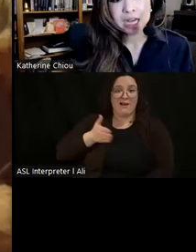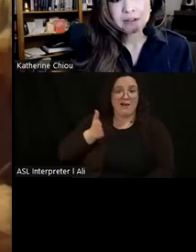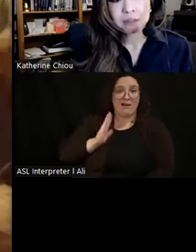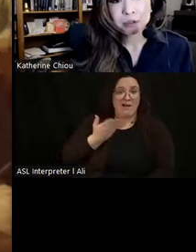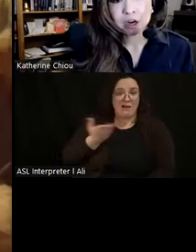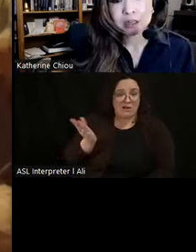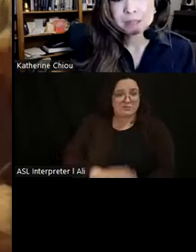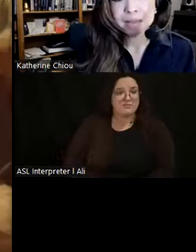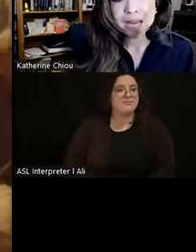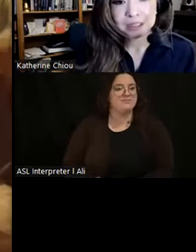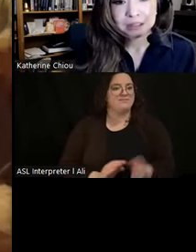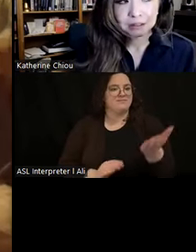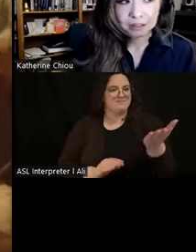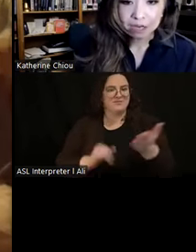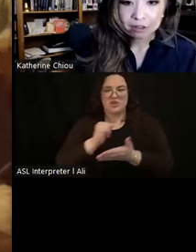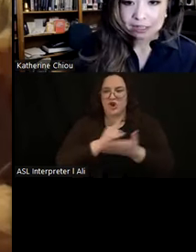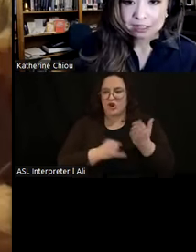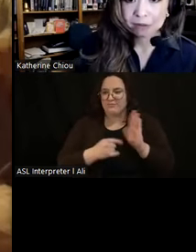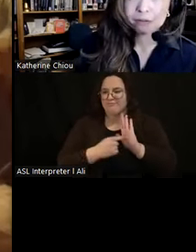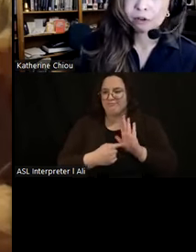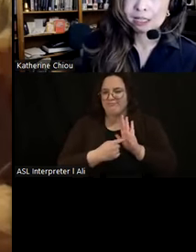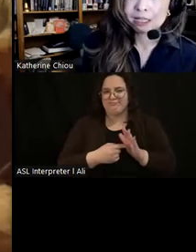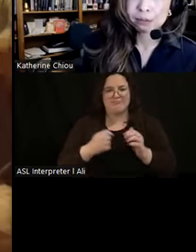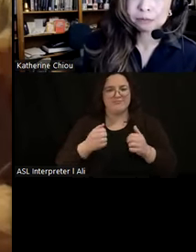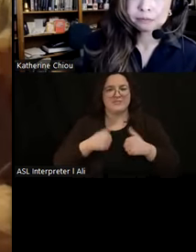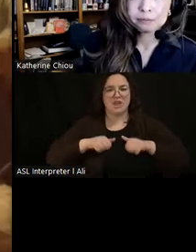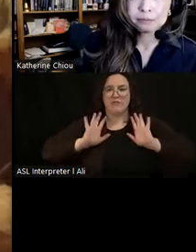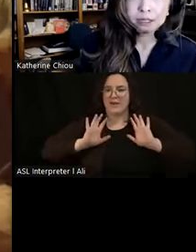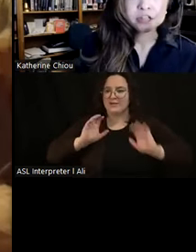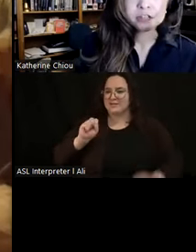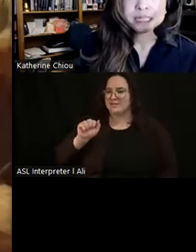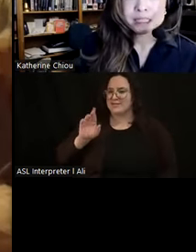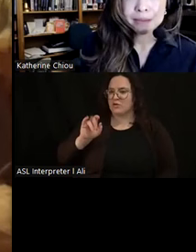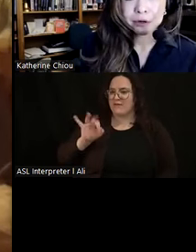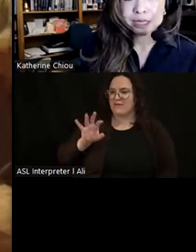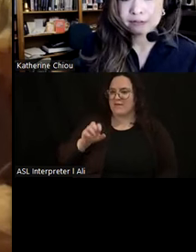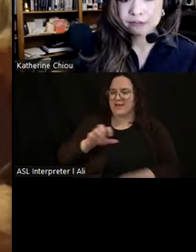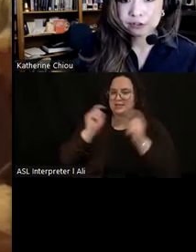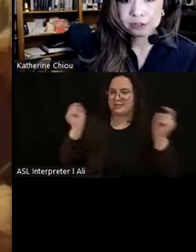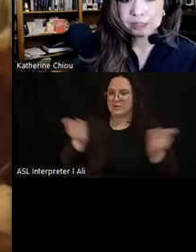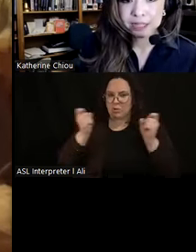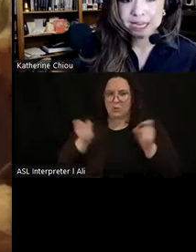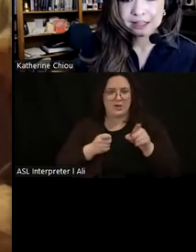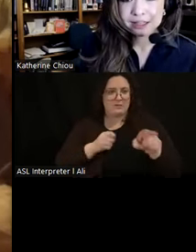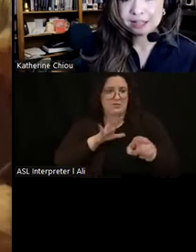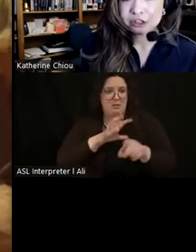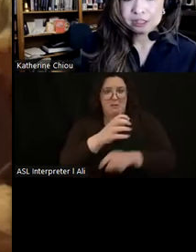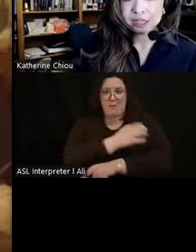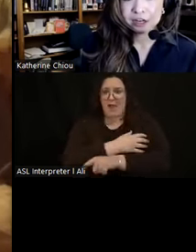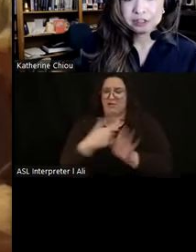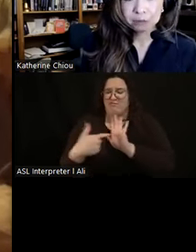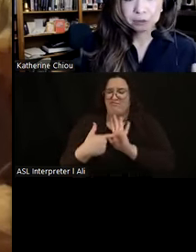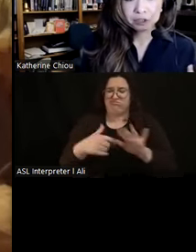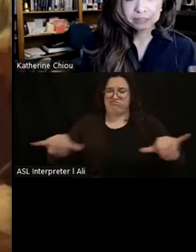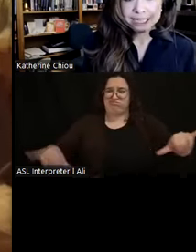scene straight out of the Moche artist's palette, the sacrifice ceremony for example. Here the elite's power is on full display, not just